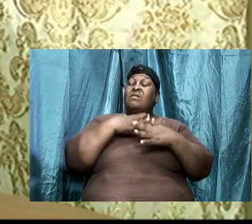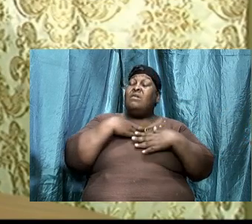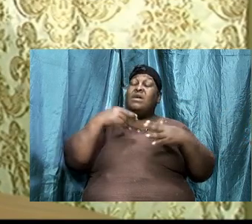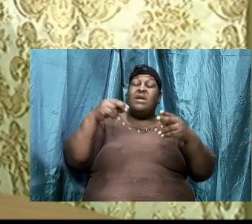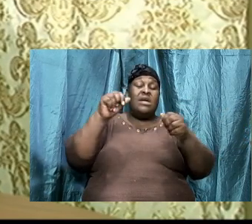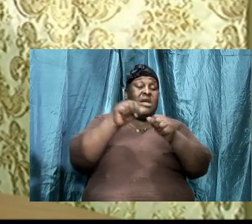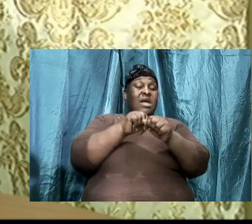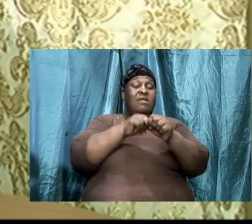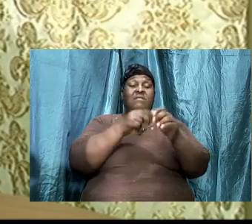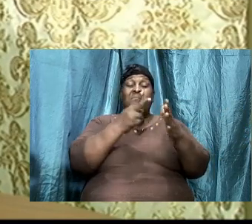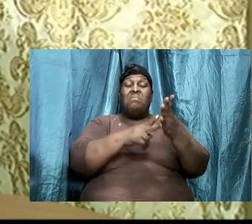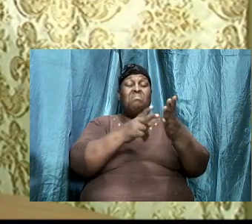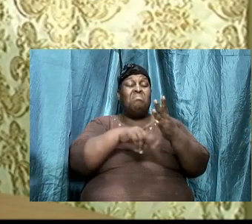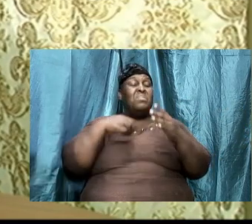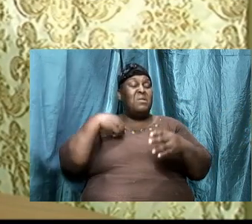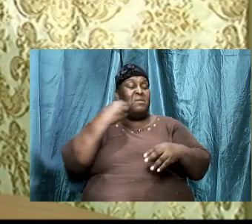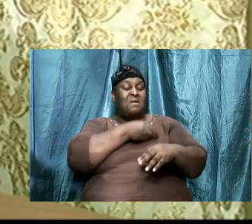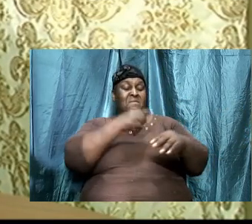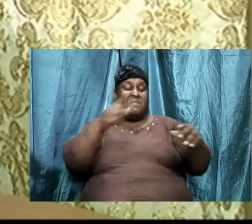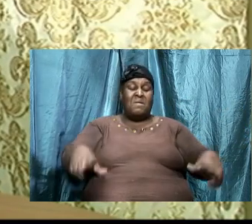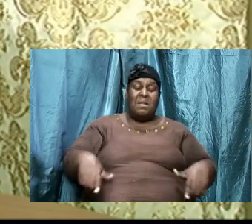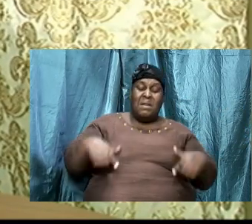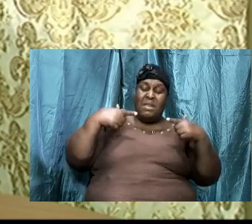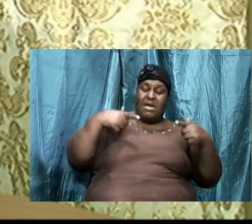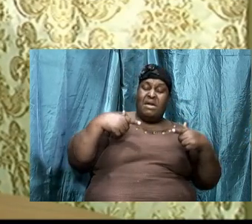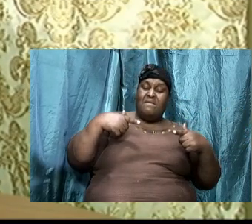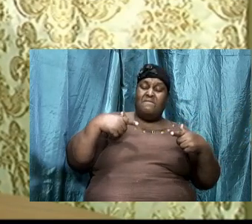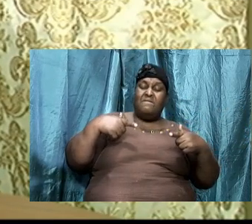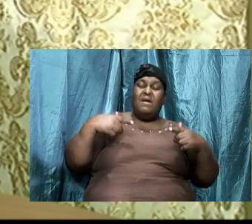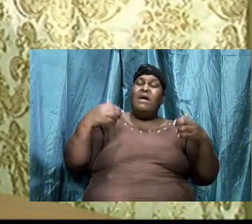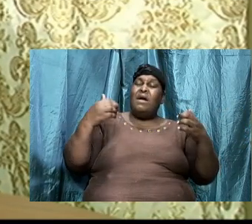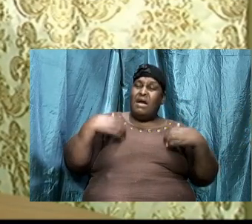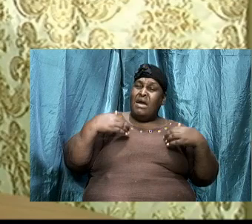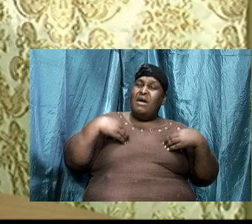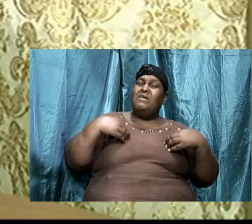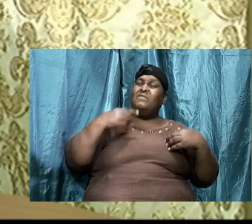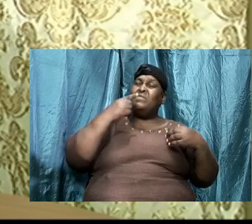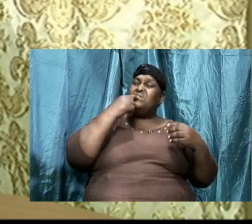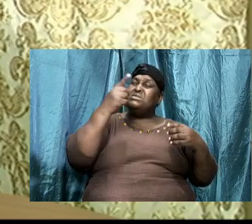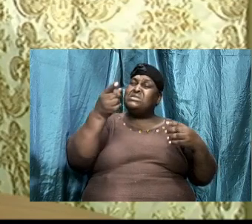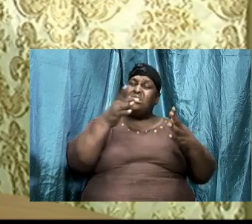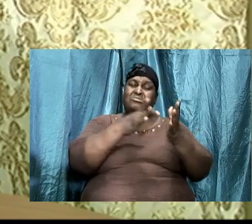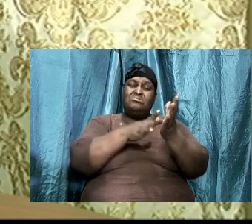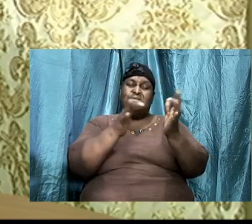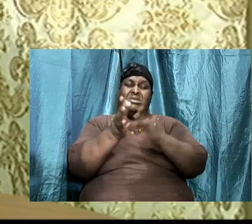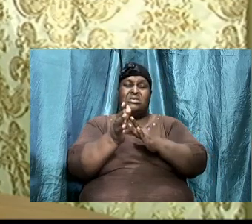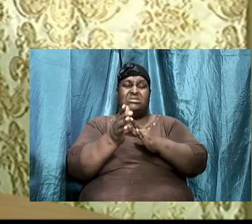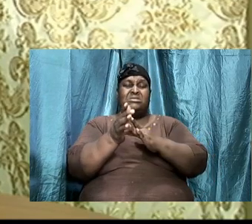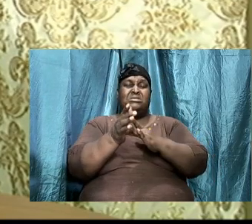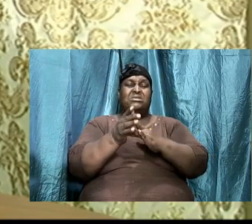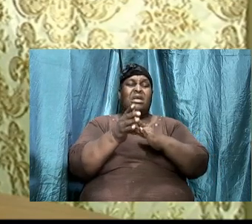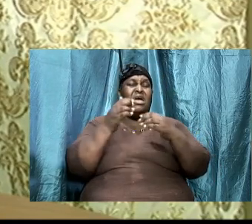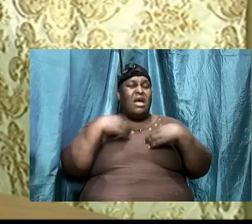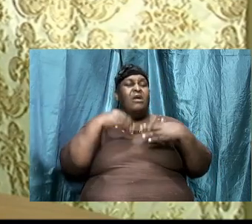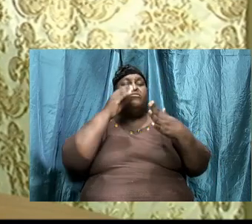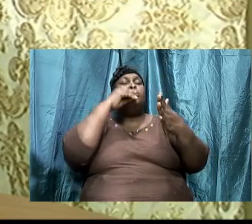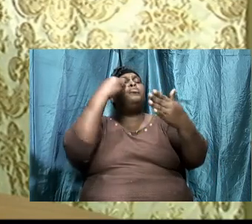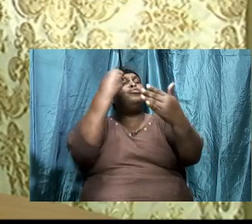period, we are every aspect of our life. We have to know, say, Jesus, I love you.